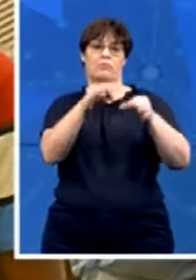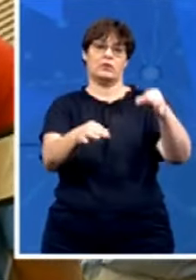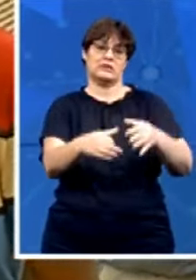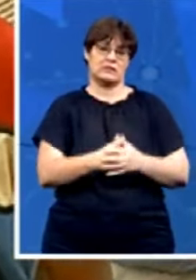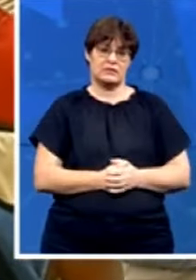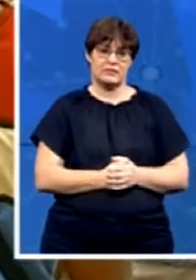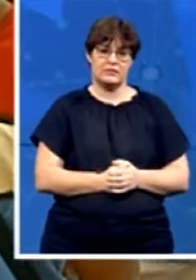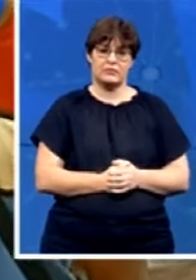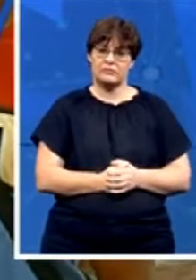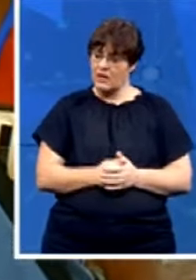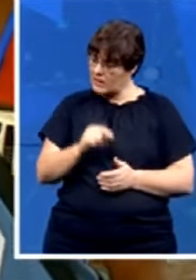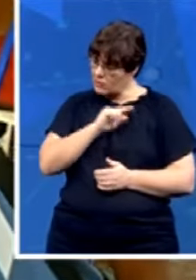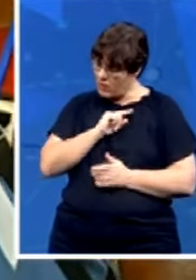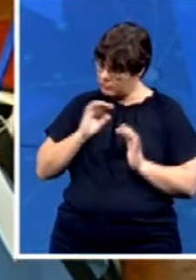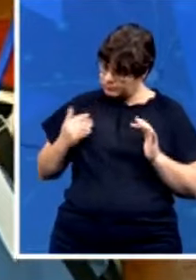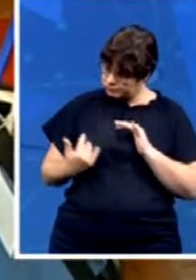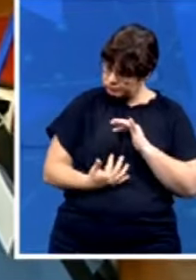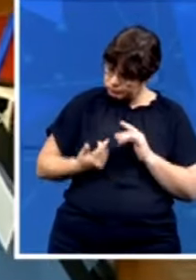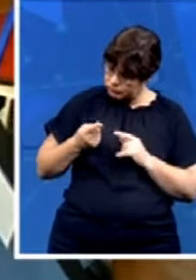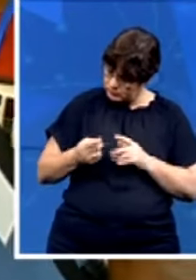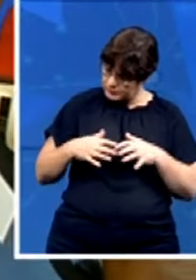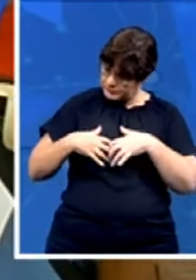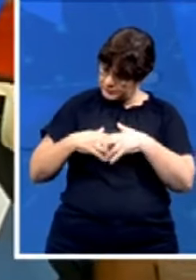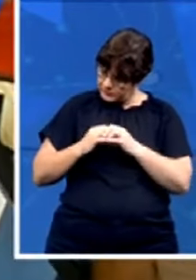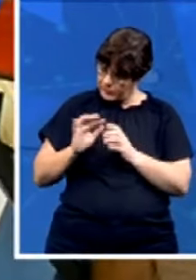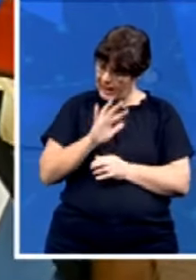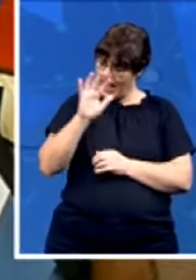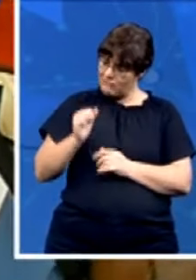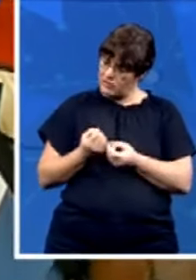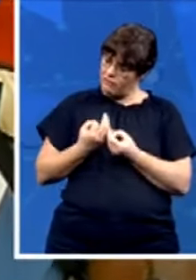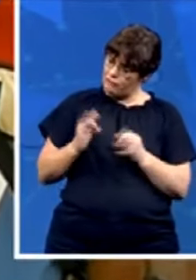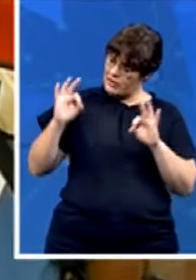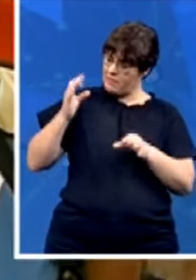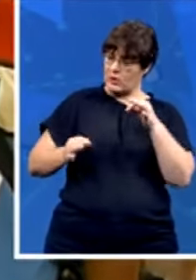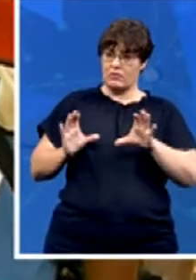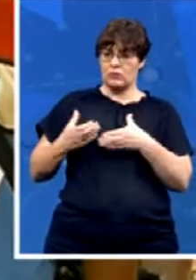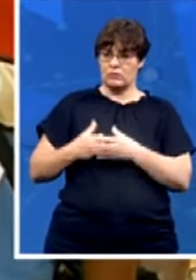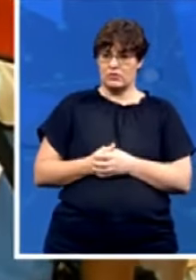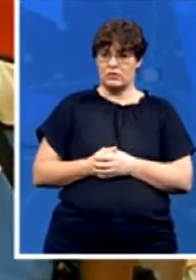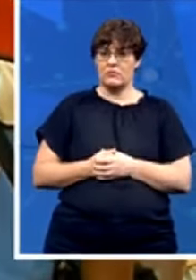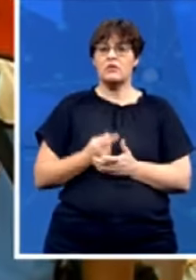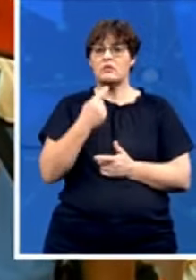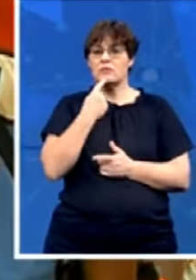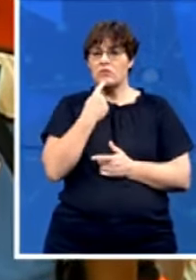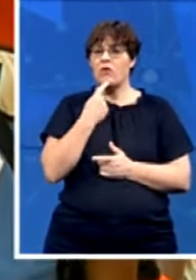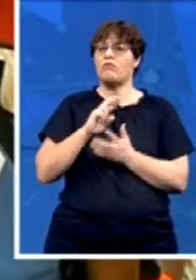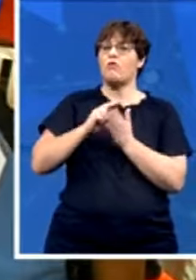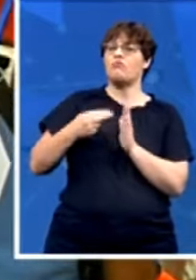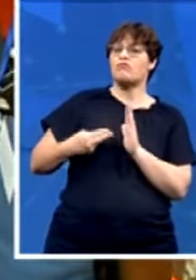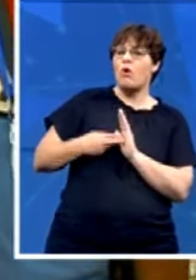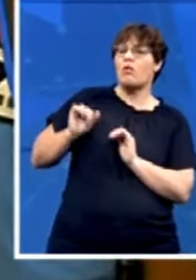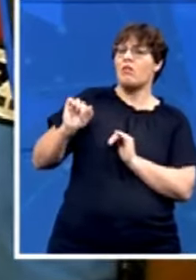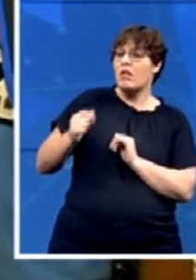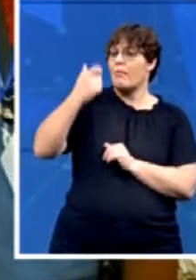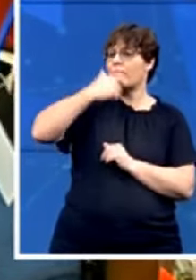you to form the African freedom party and I want you to expand on the role that you personally played in